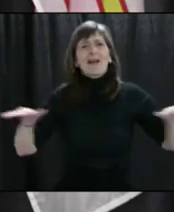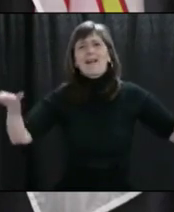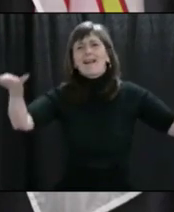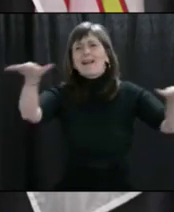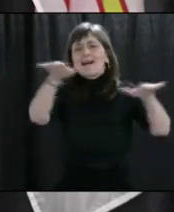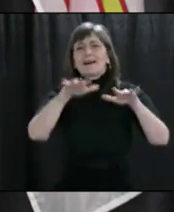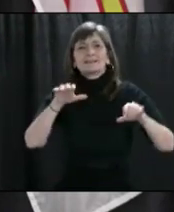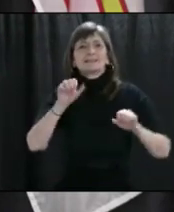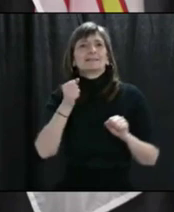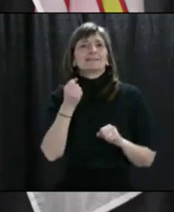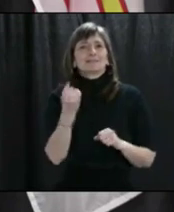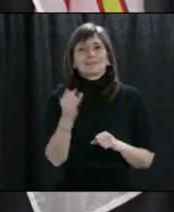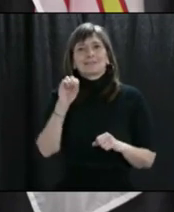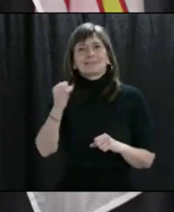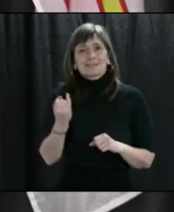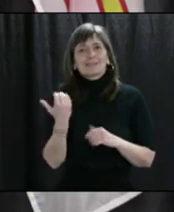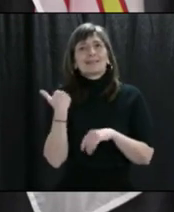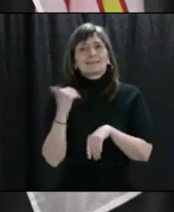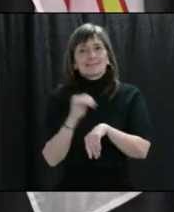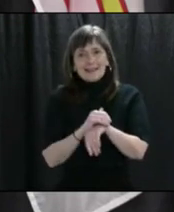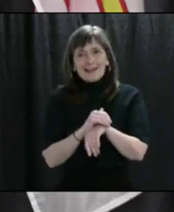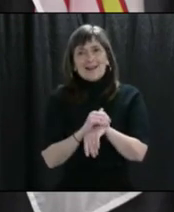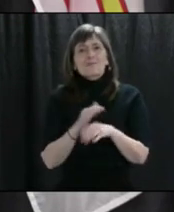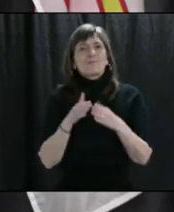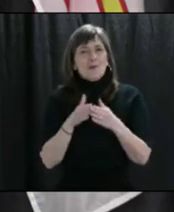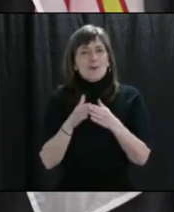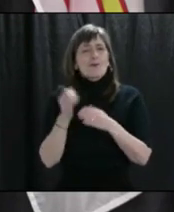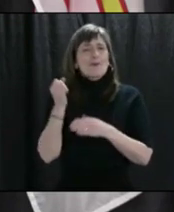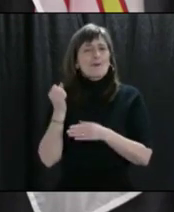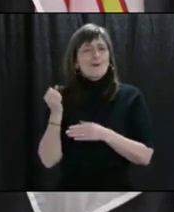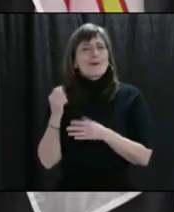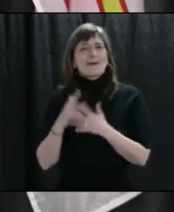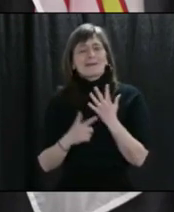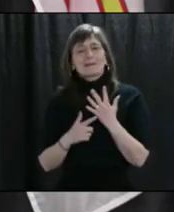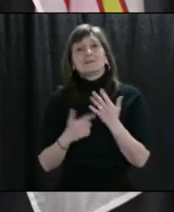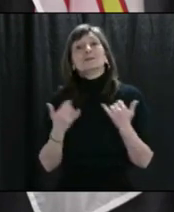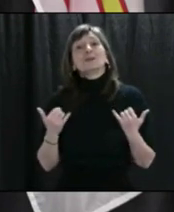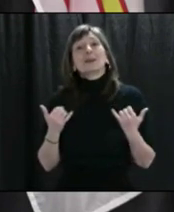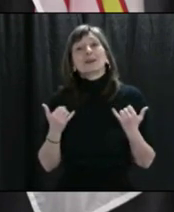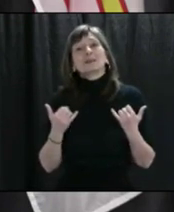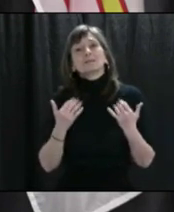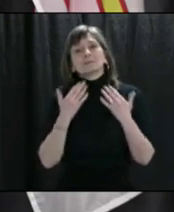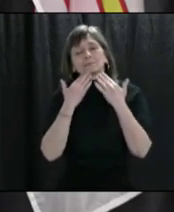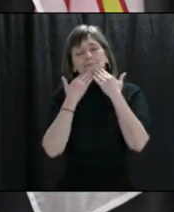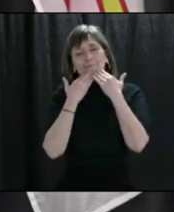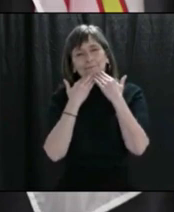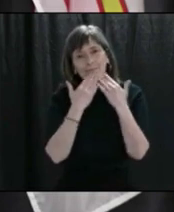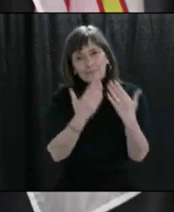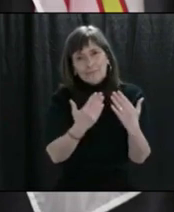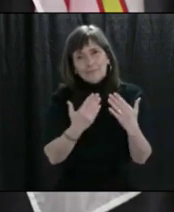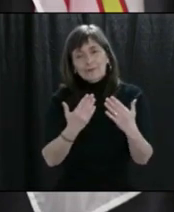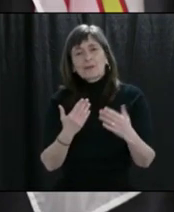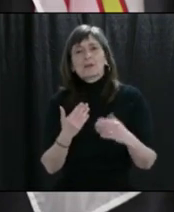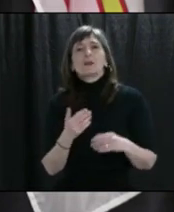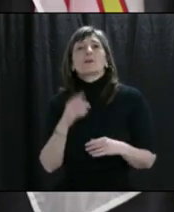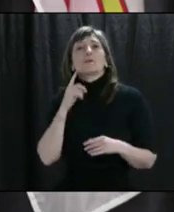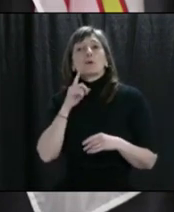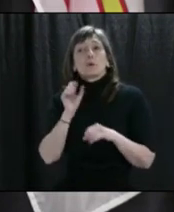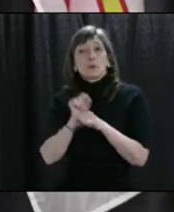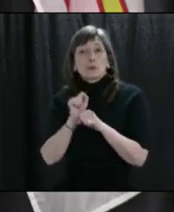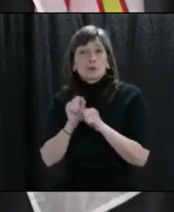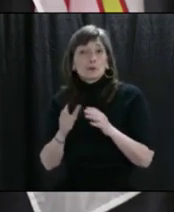Today, especially today, we want to send out a big thank you to those essential healthcare workers who have